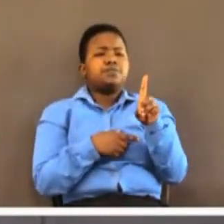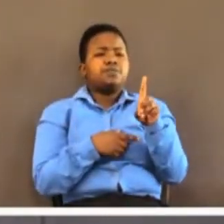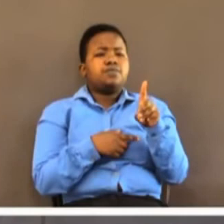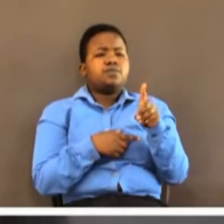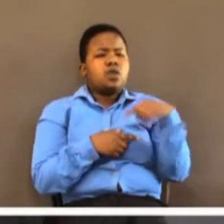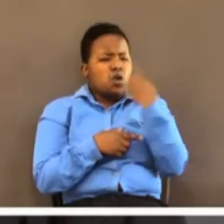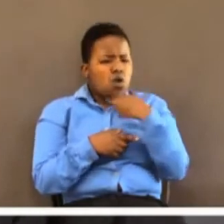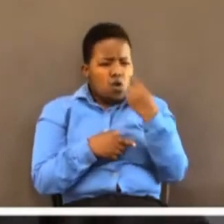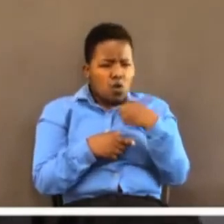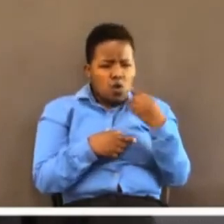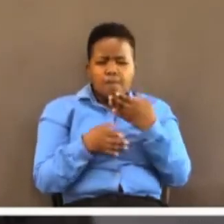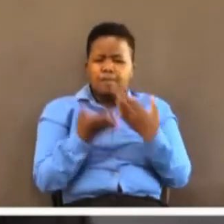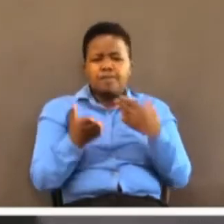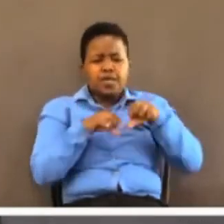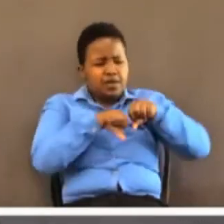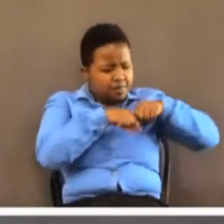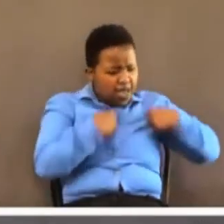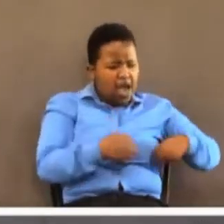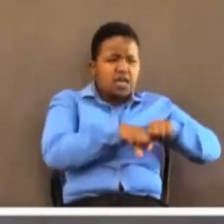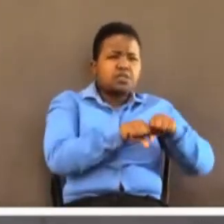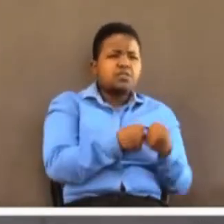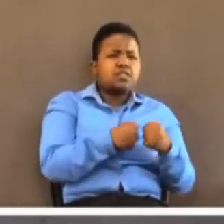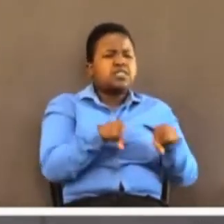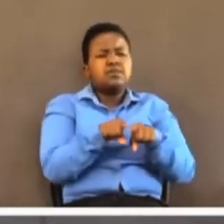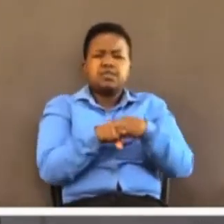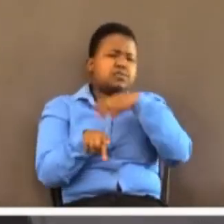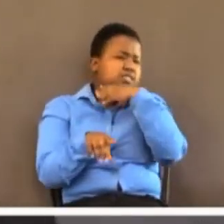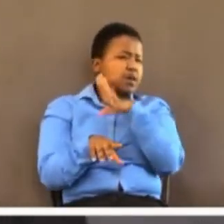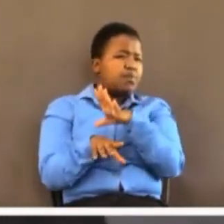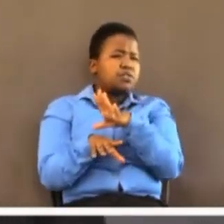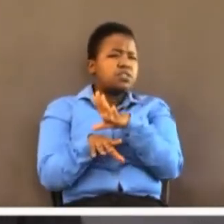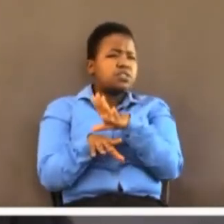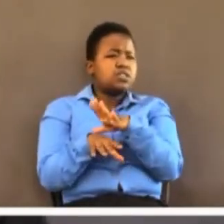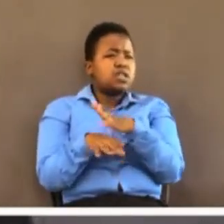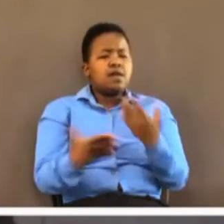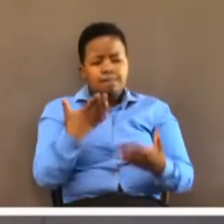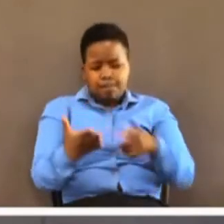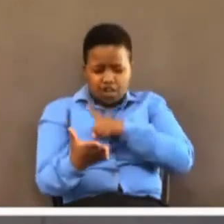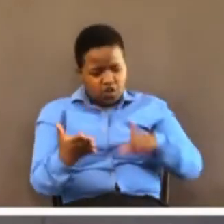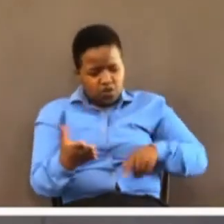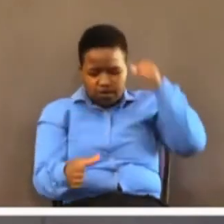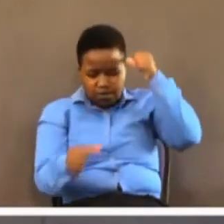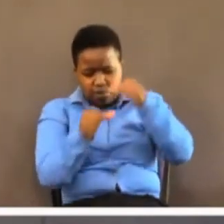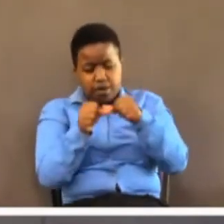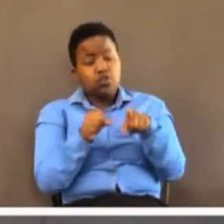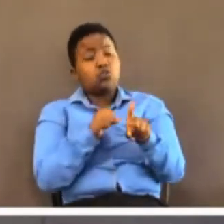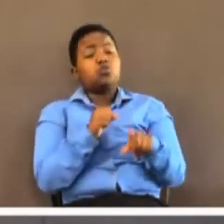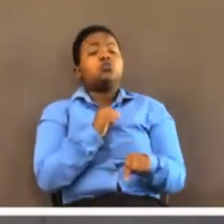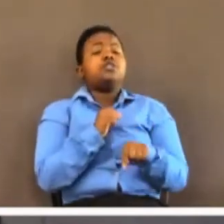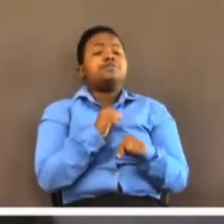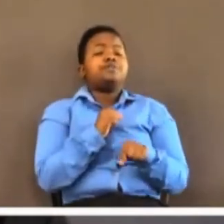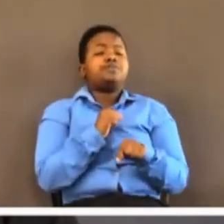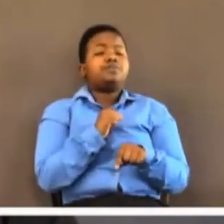that has been betrayed and disappointed. May the Lord remember you today. You